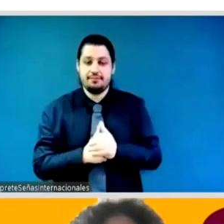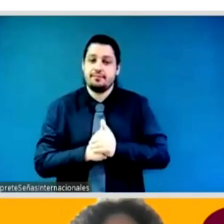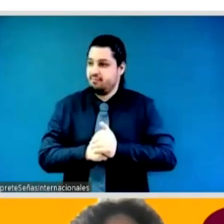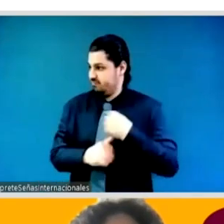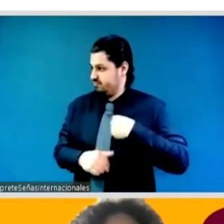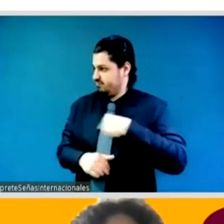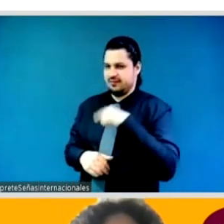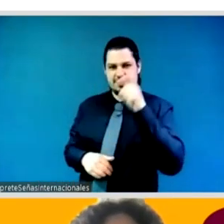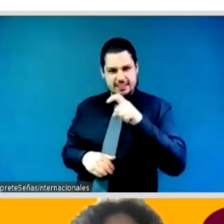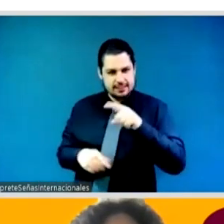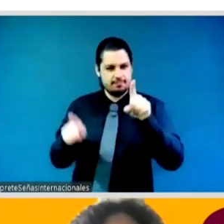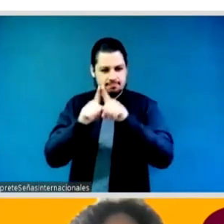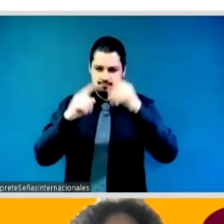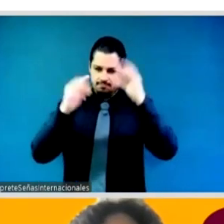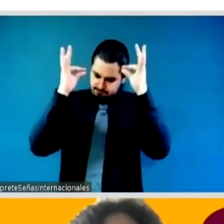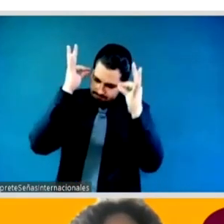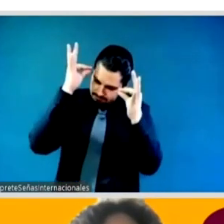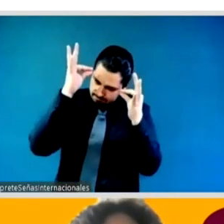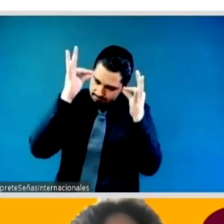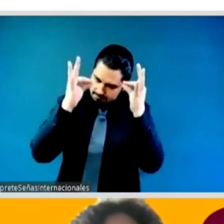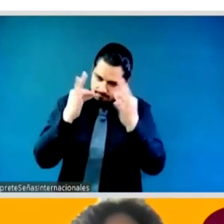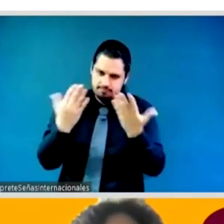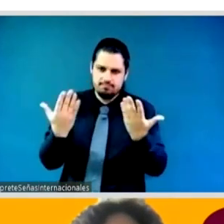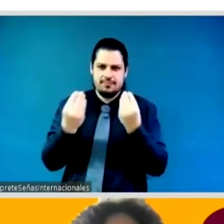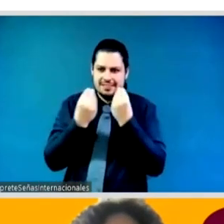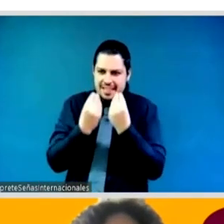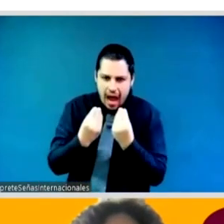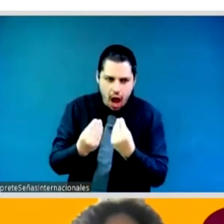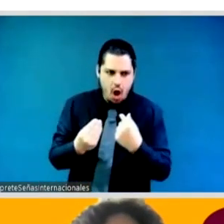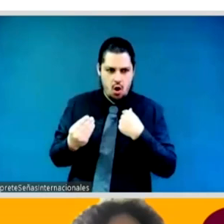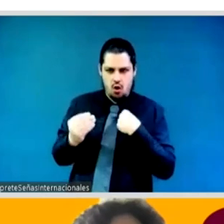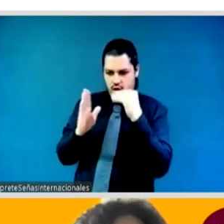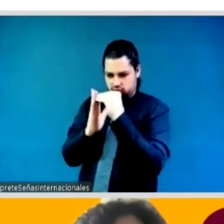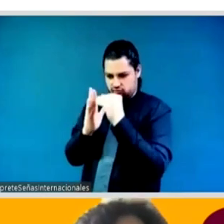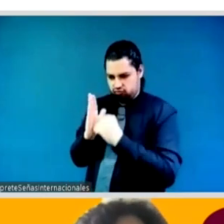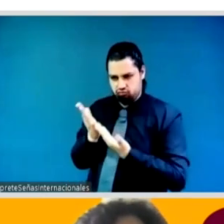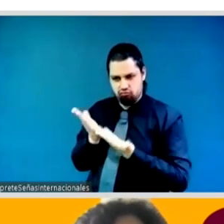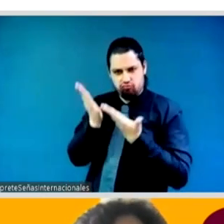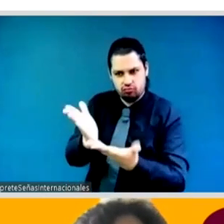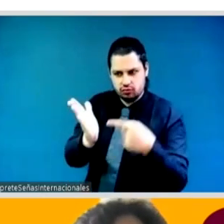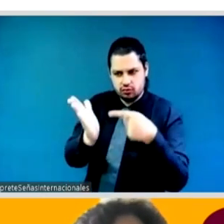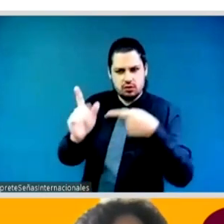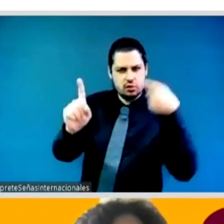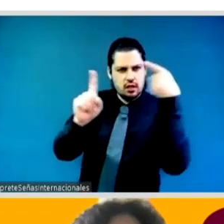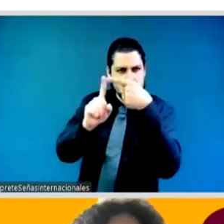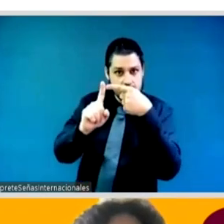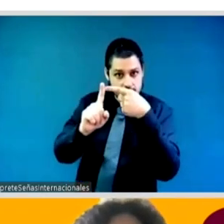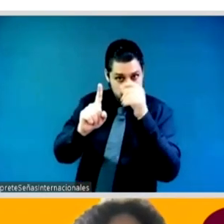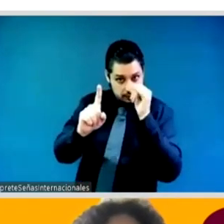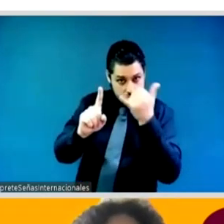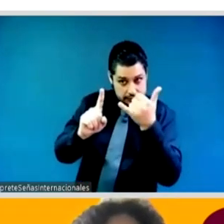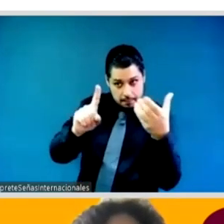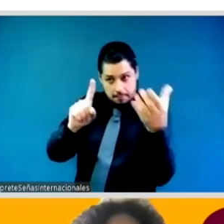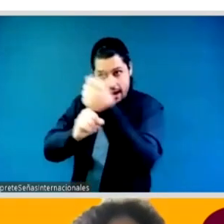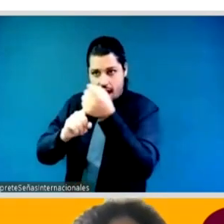make and the approaches we take and i was looking at the chat and the questions and there is a lot of emphasis on intersectionality